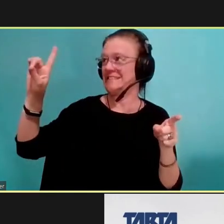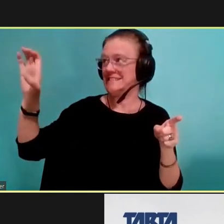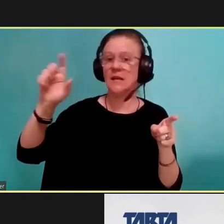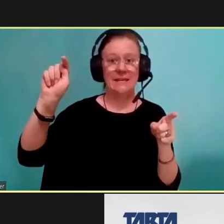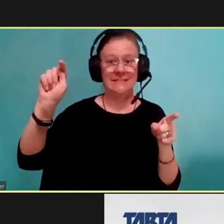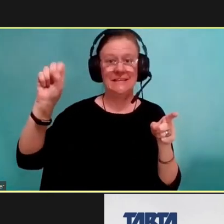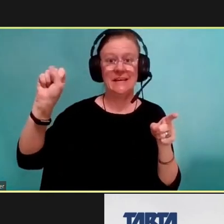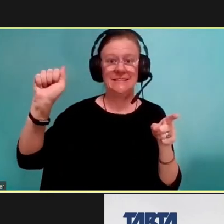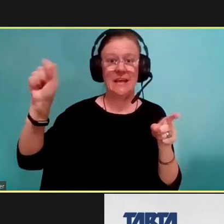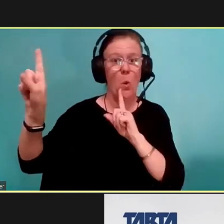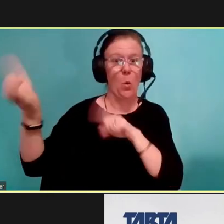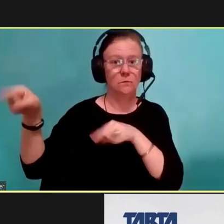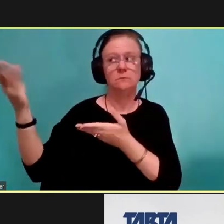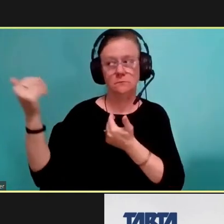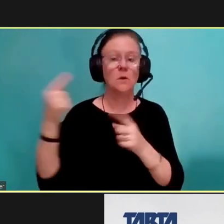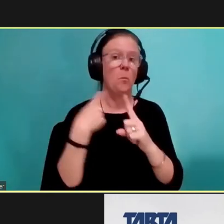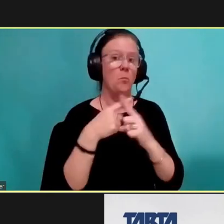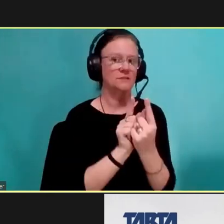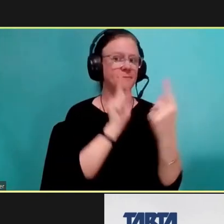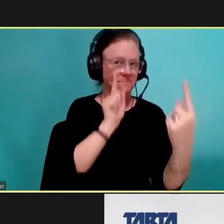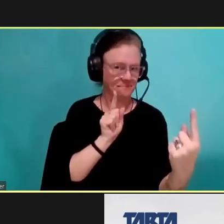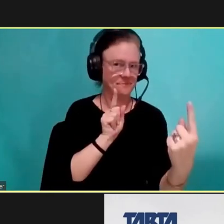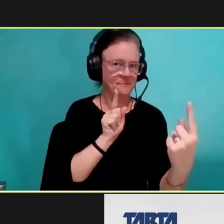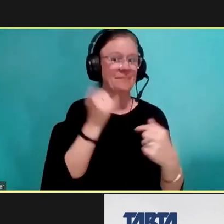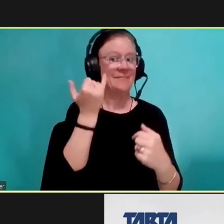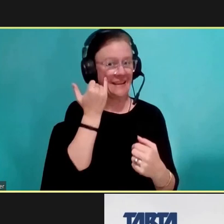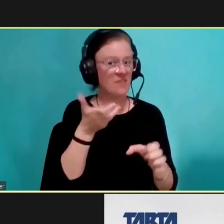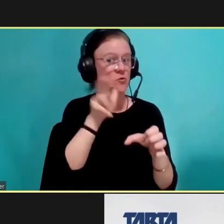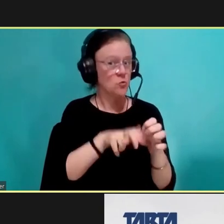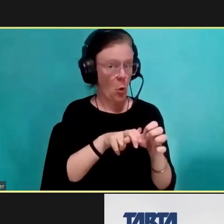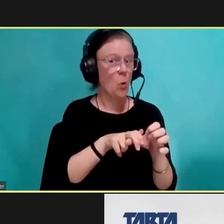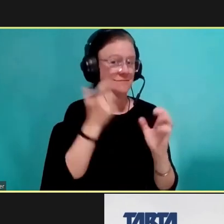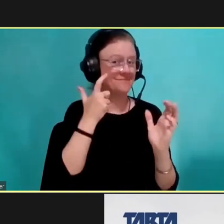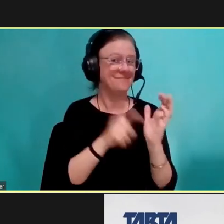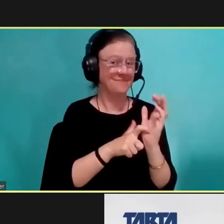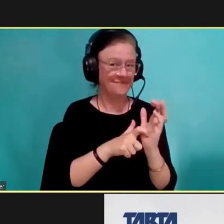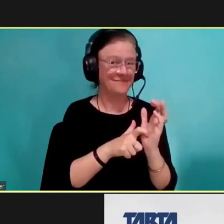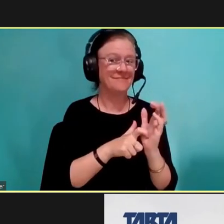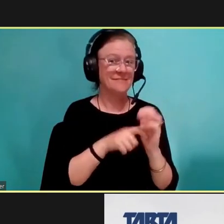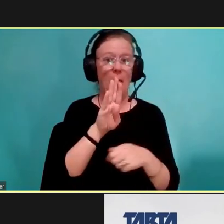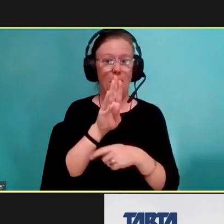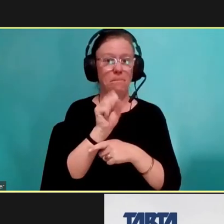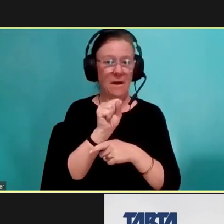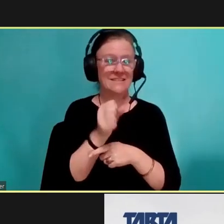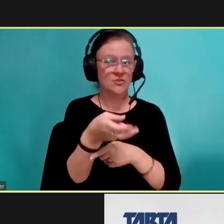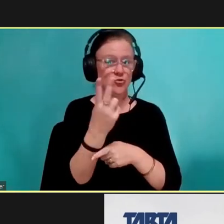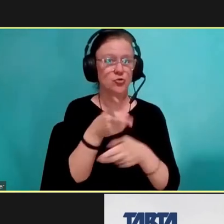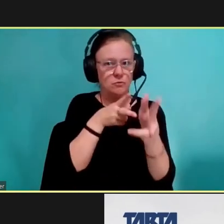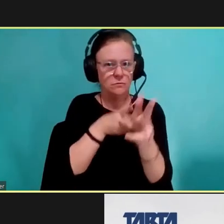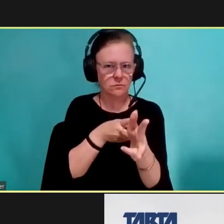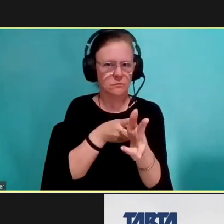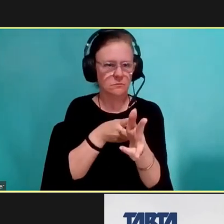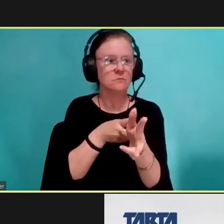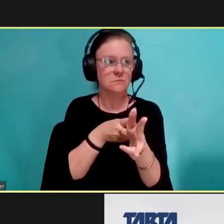guidelines, as well as social distancing. Those who rode, you may have noticed that a lot of our routes had two buses. This was to accommodate